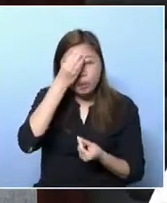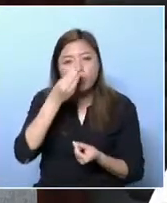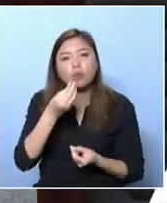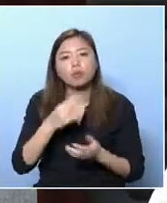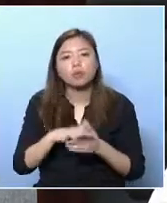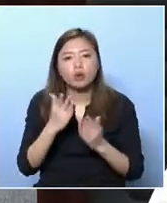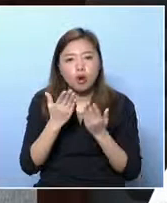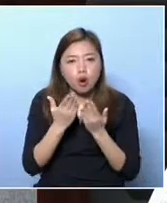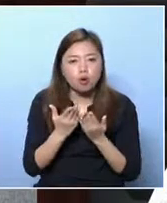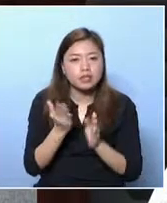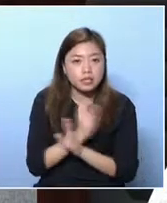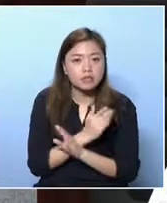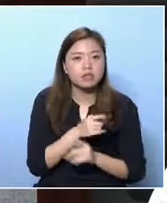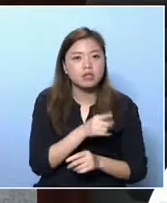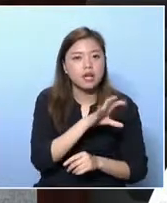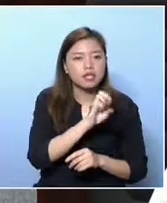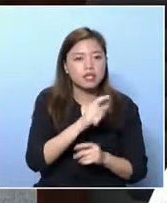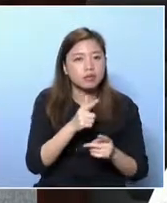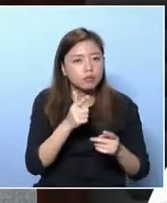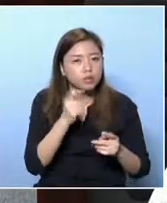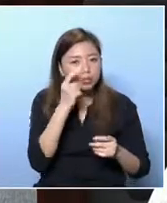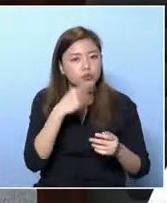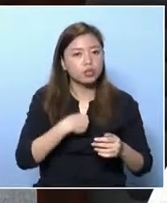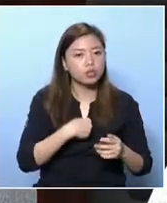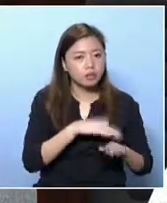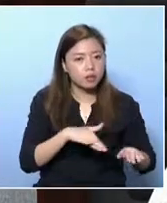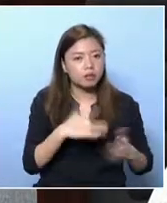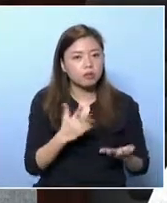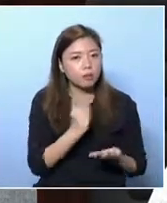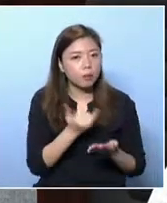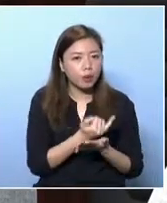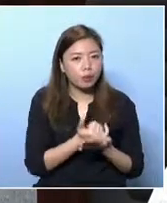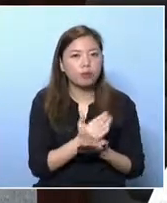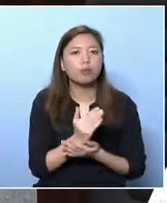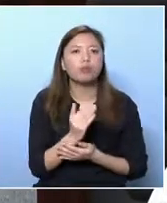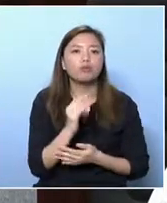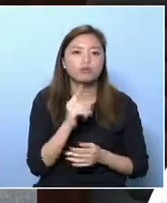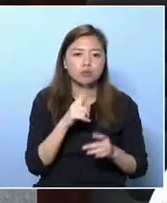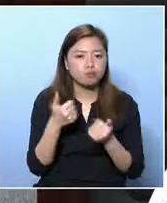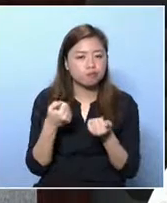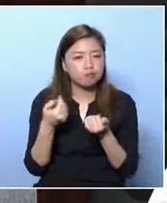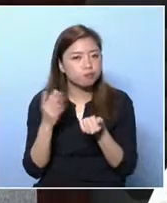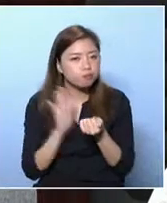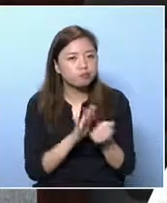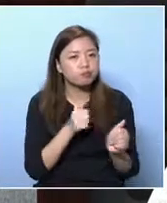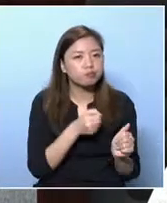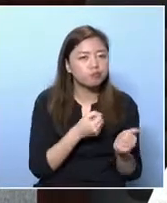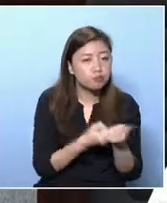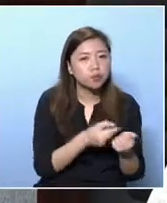support and assessment for children at school. So